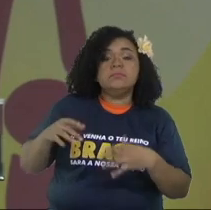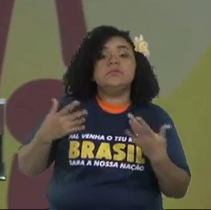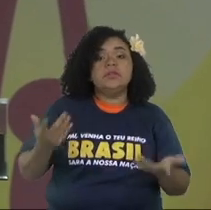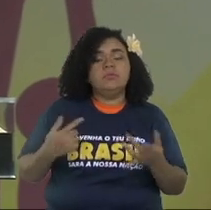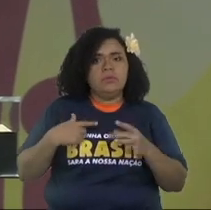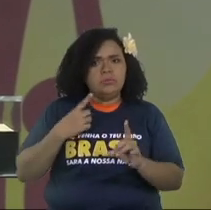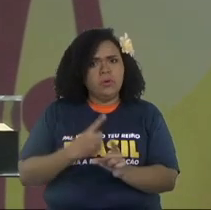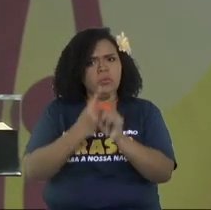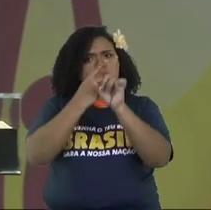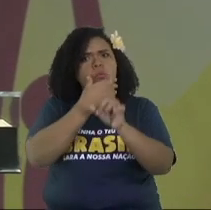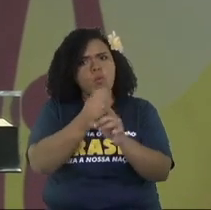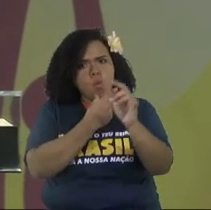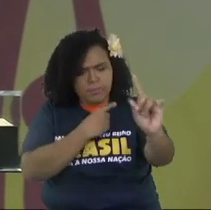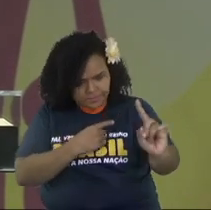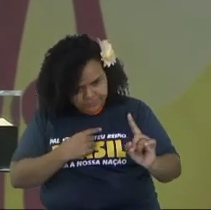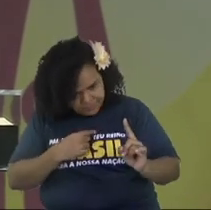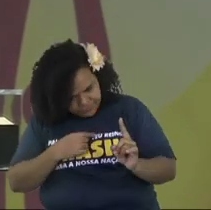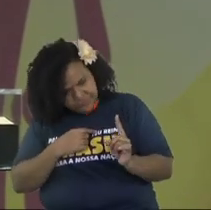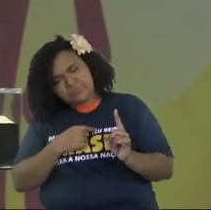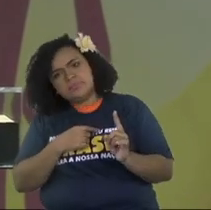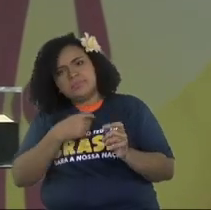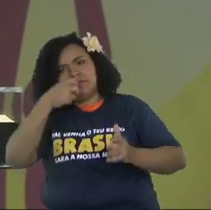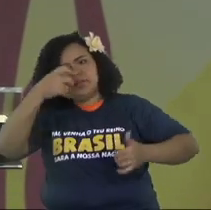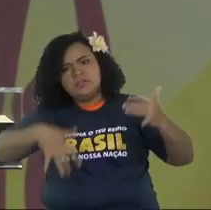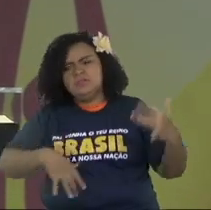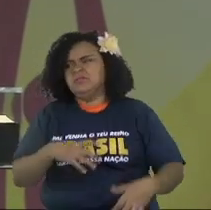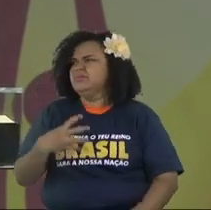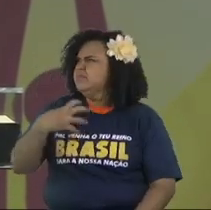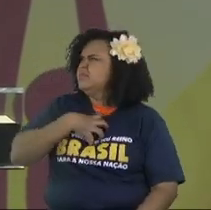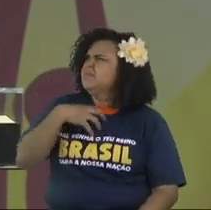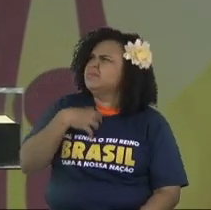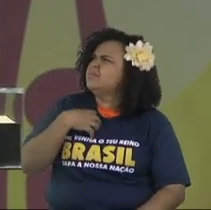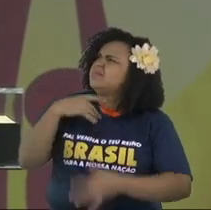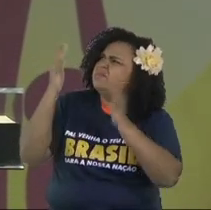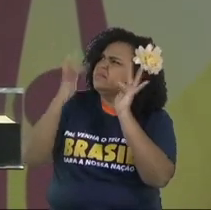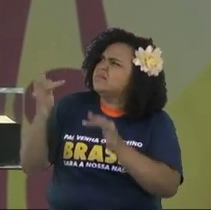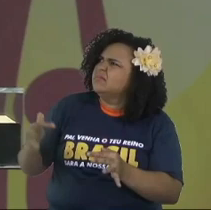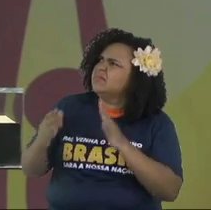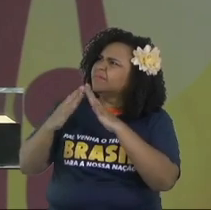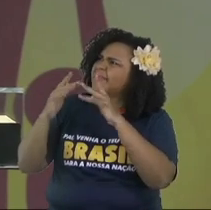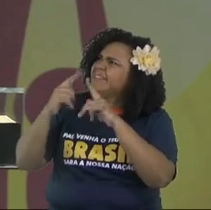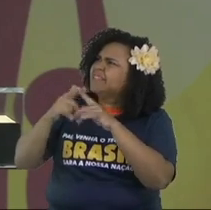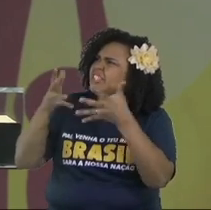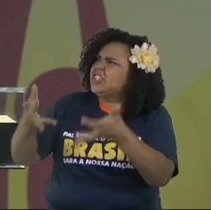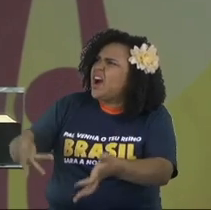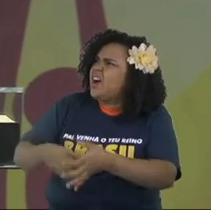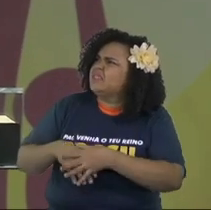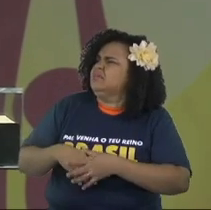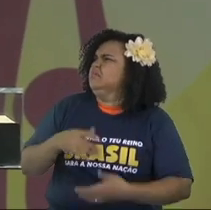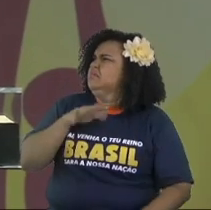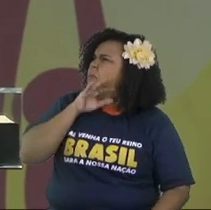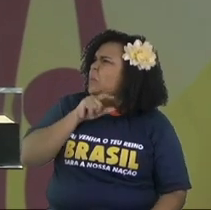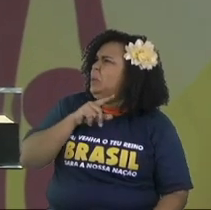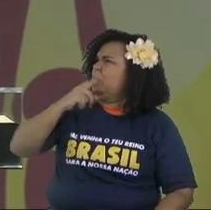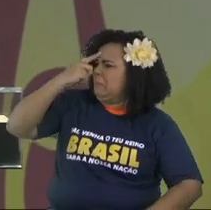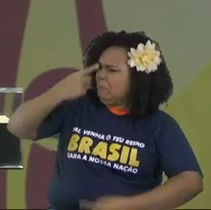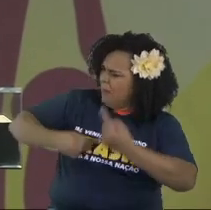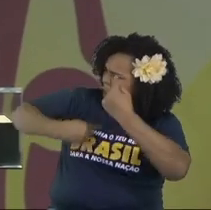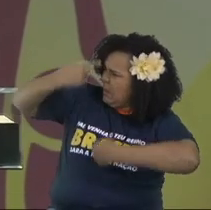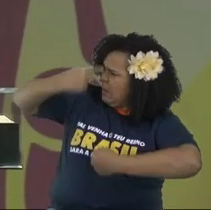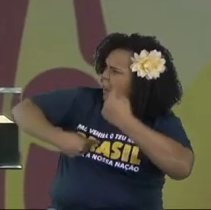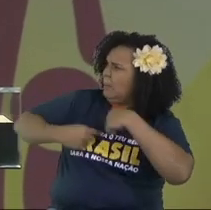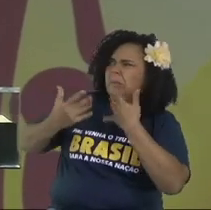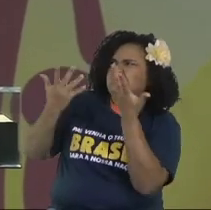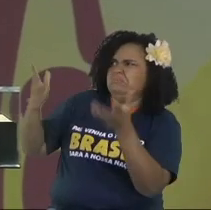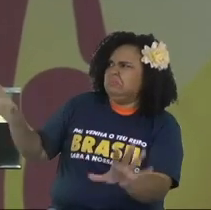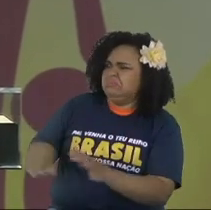the church. I recently met a man, met a man in the city that he told me that, that the problem is that you're in